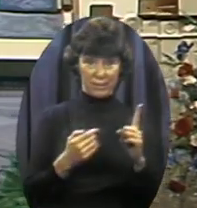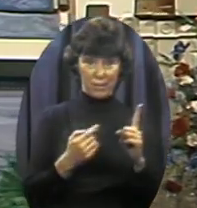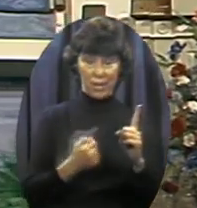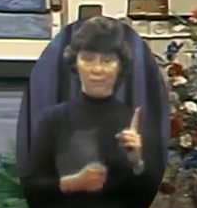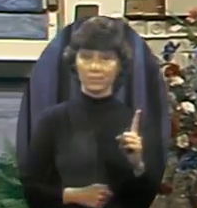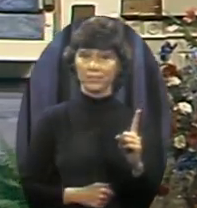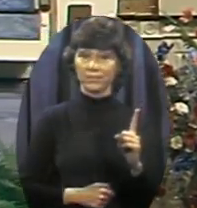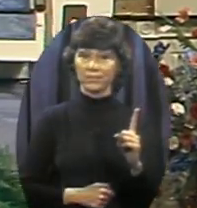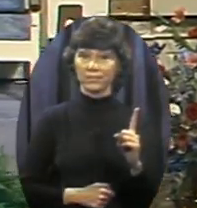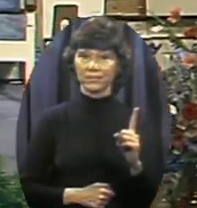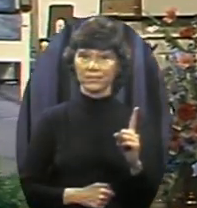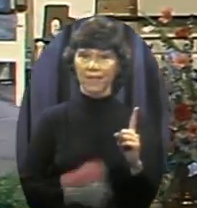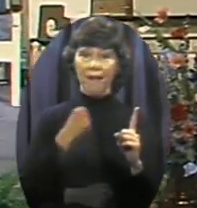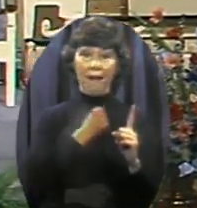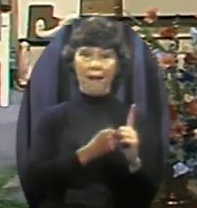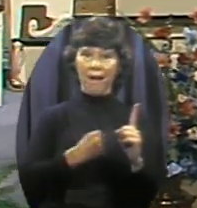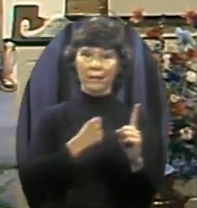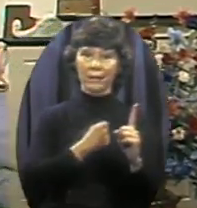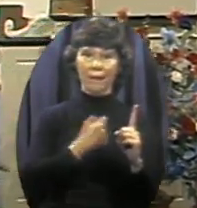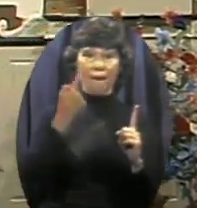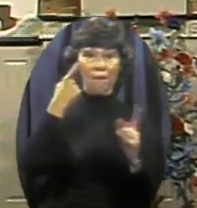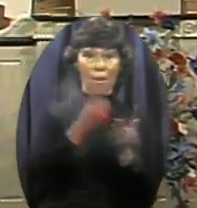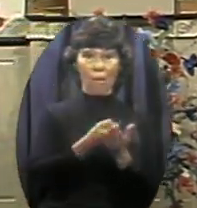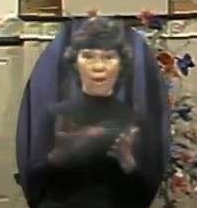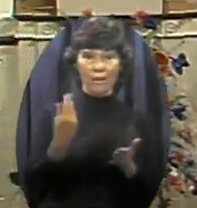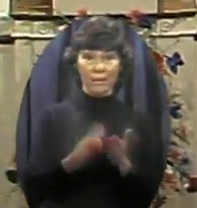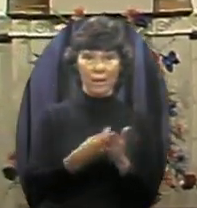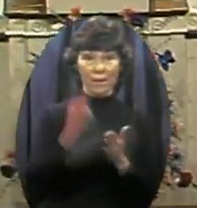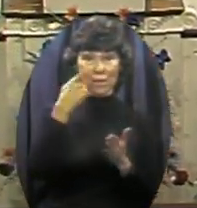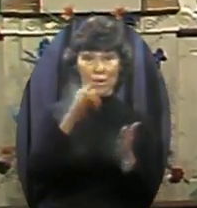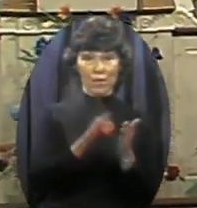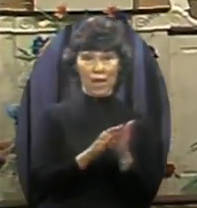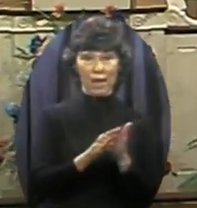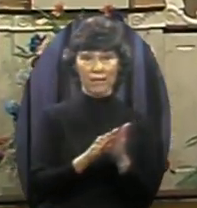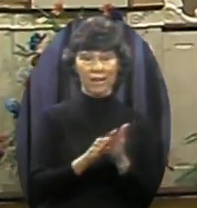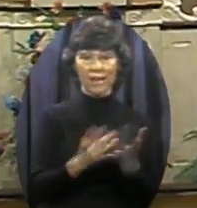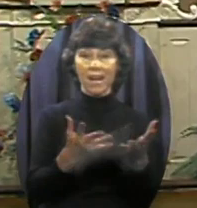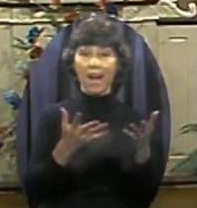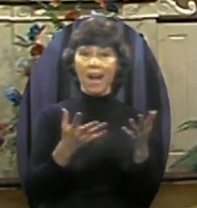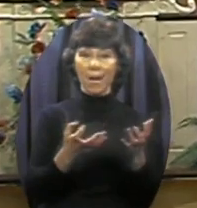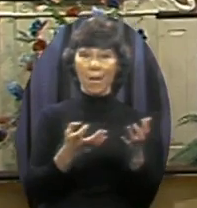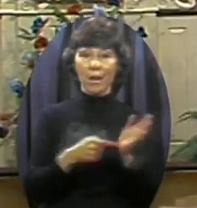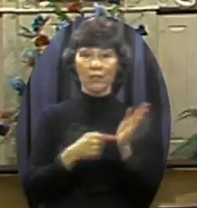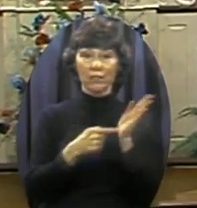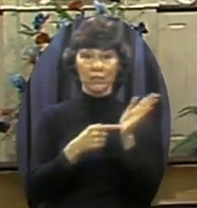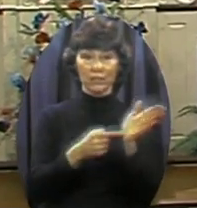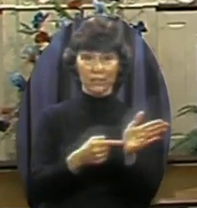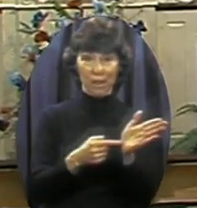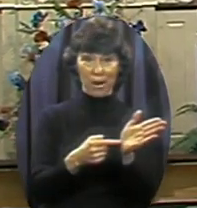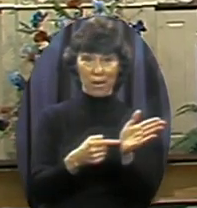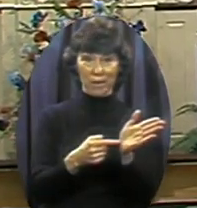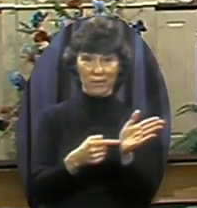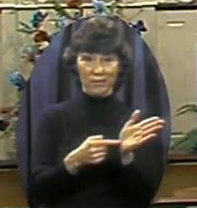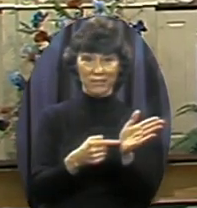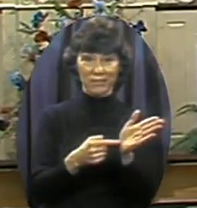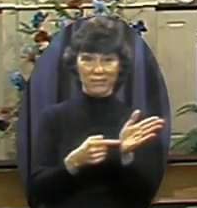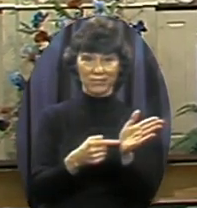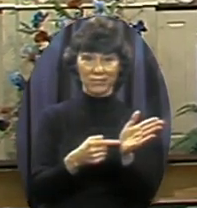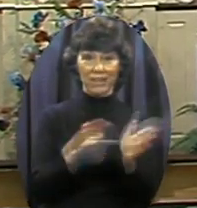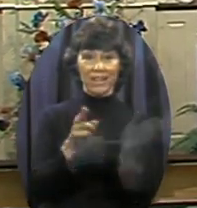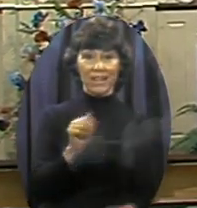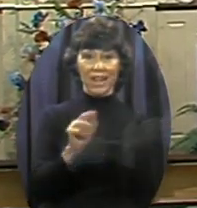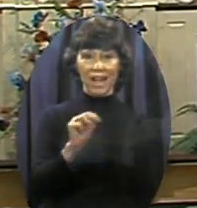But I want you to spread out over here, fellows And I want you to hold the hammer and the sickle